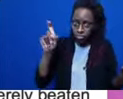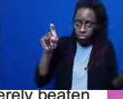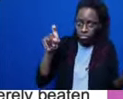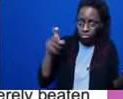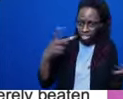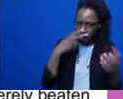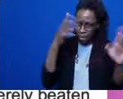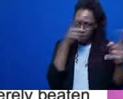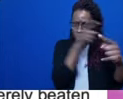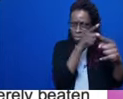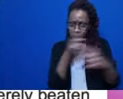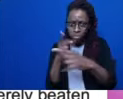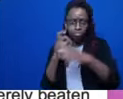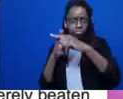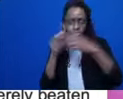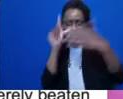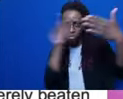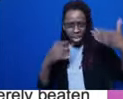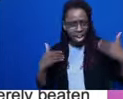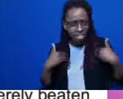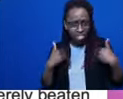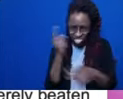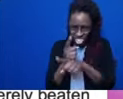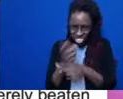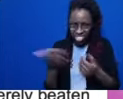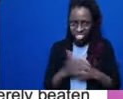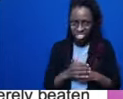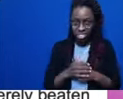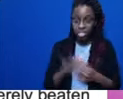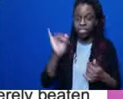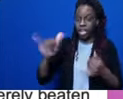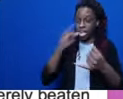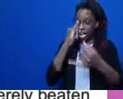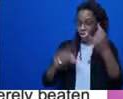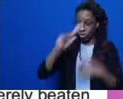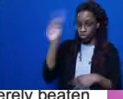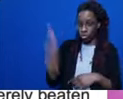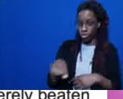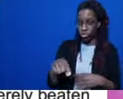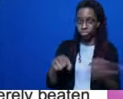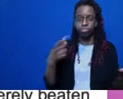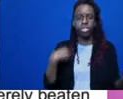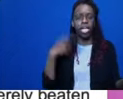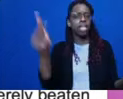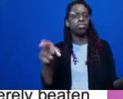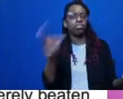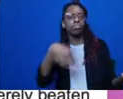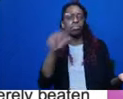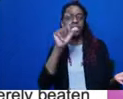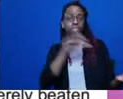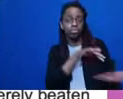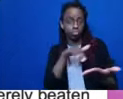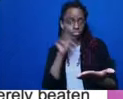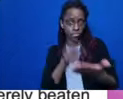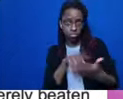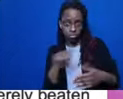And then the last question that I always like to ask in these case studies is to ask people to think about the alternative